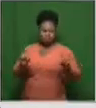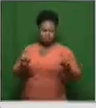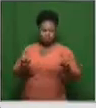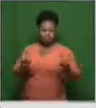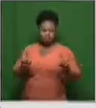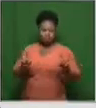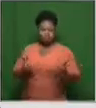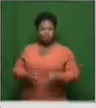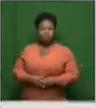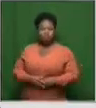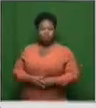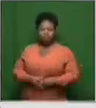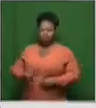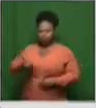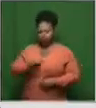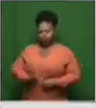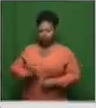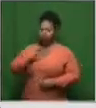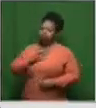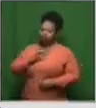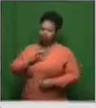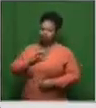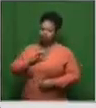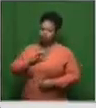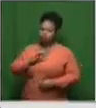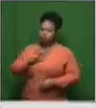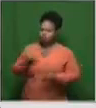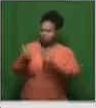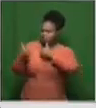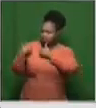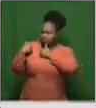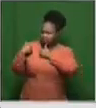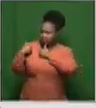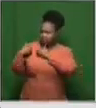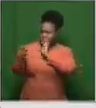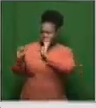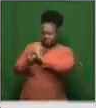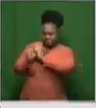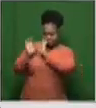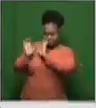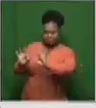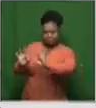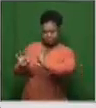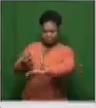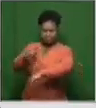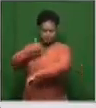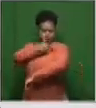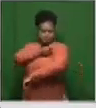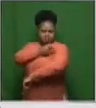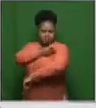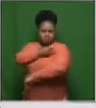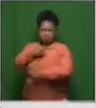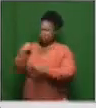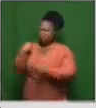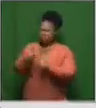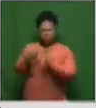quite confident that the safety and the efficacy of the vaccines that have been reported so